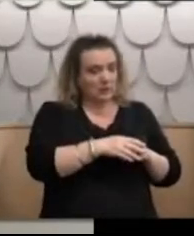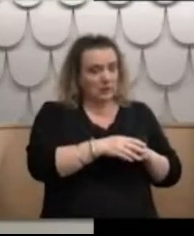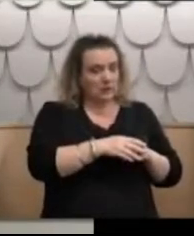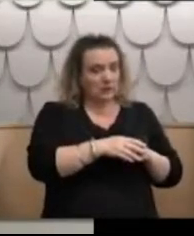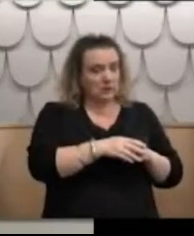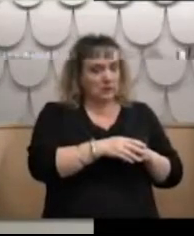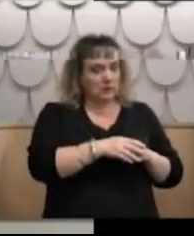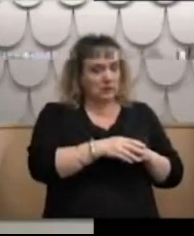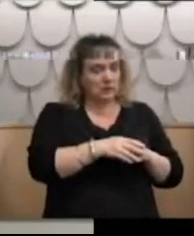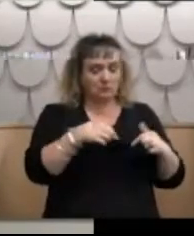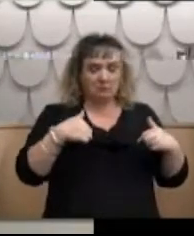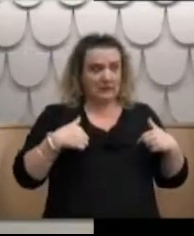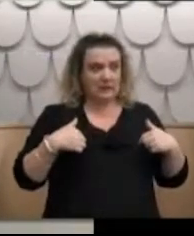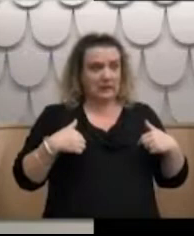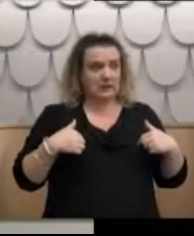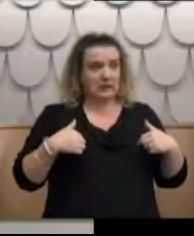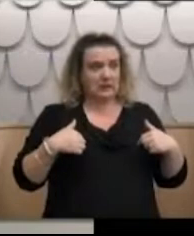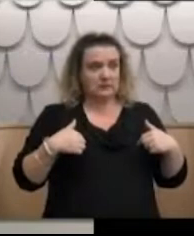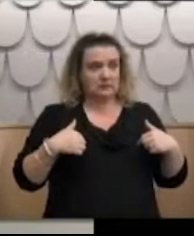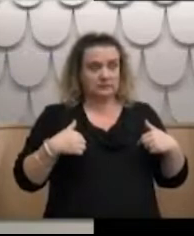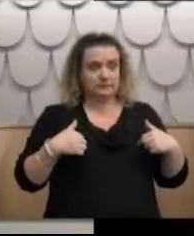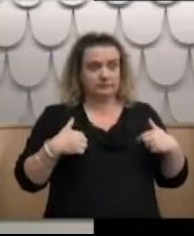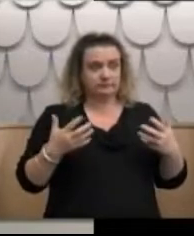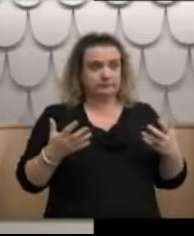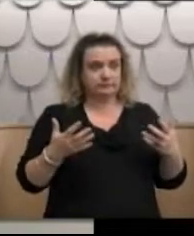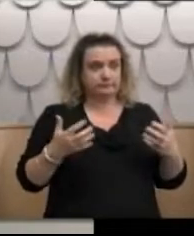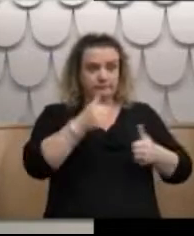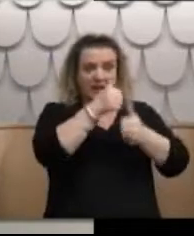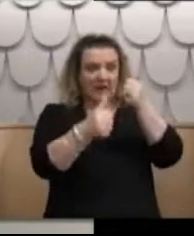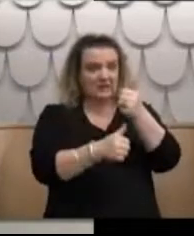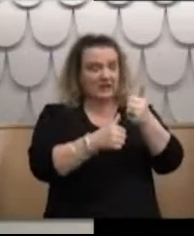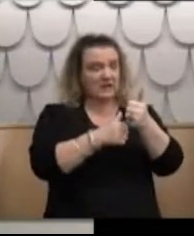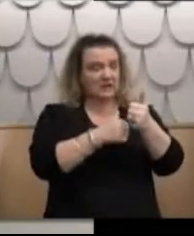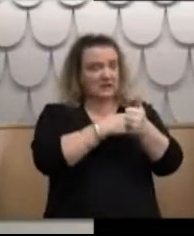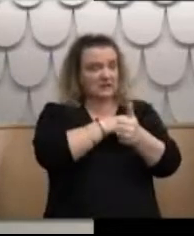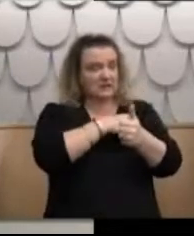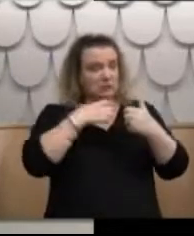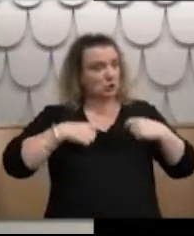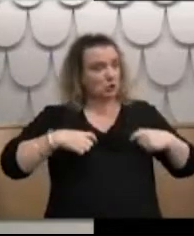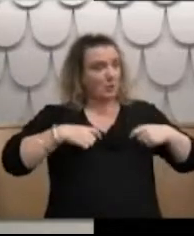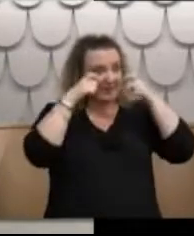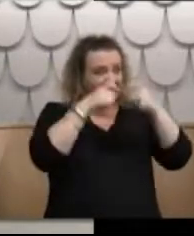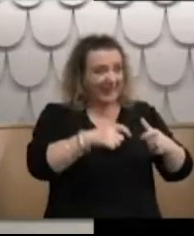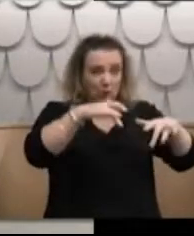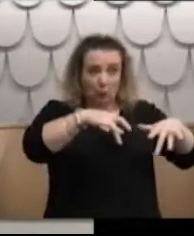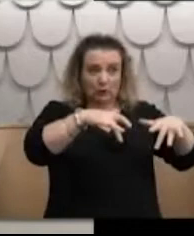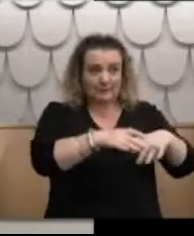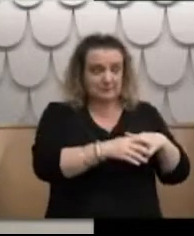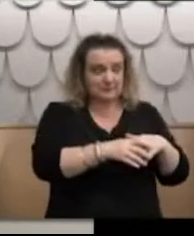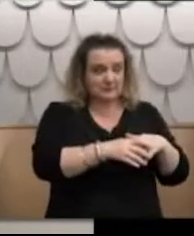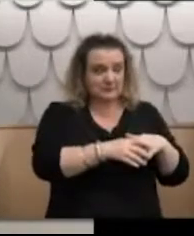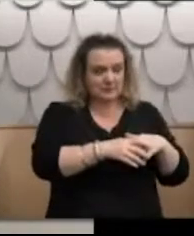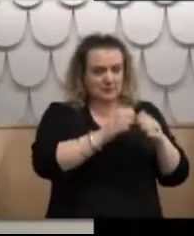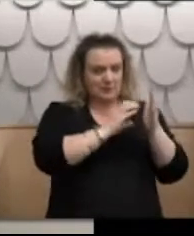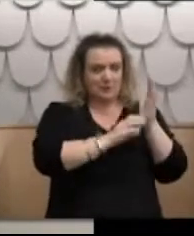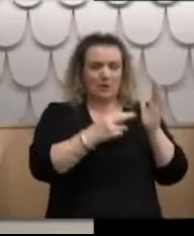been in state care yet, but this one, paragraph 12, is telling me that